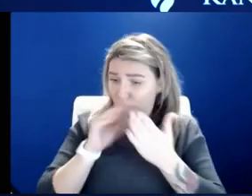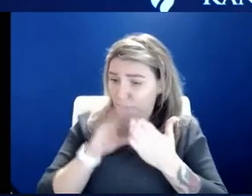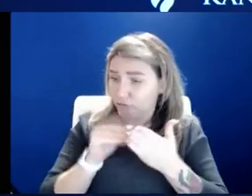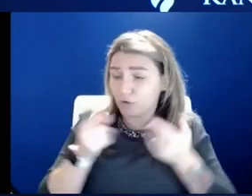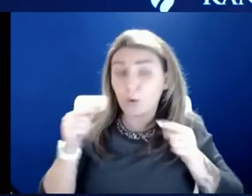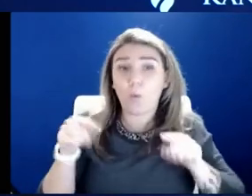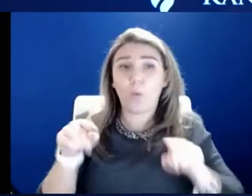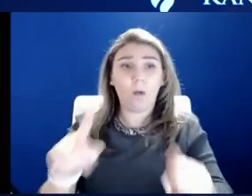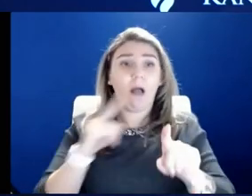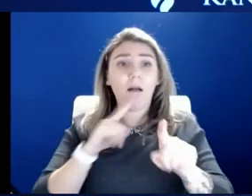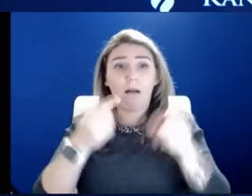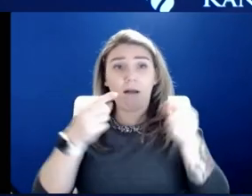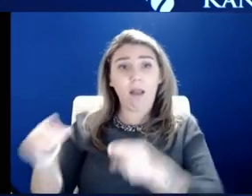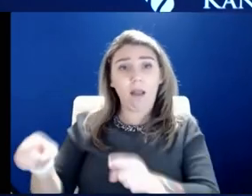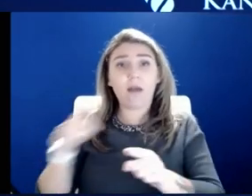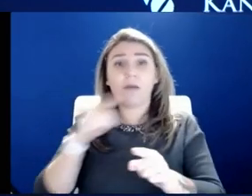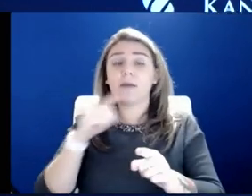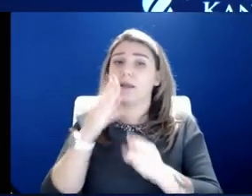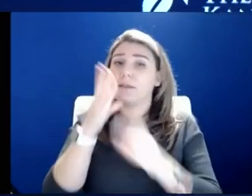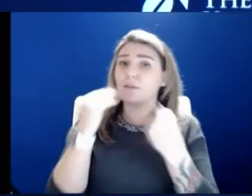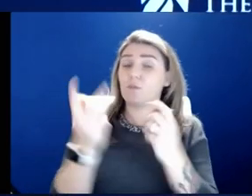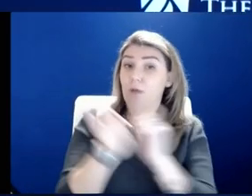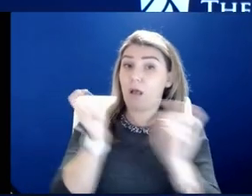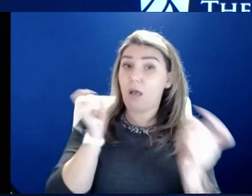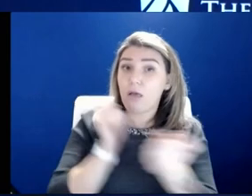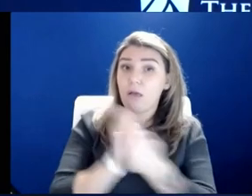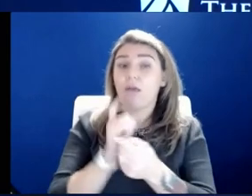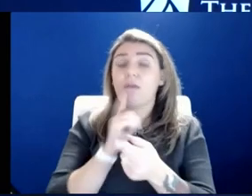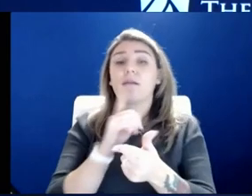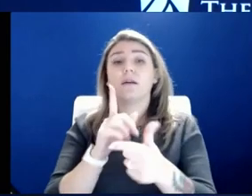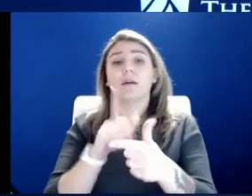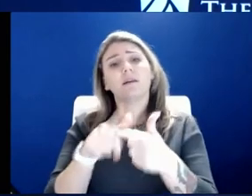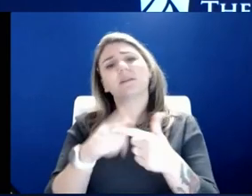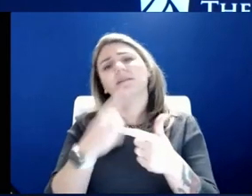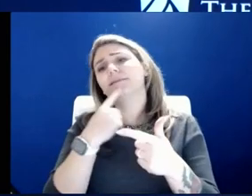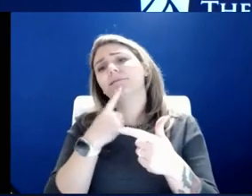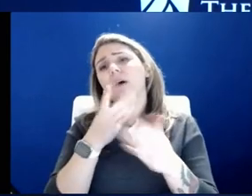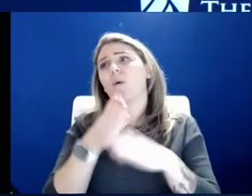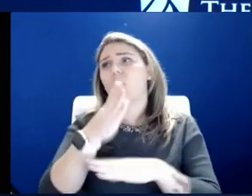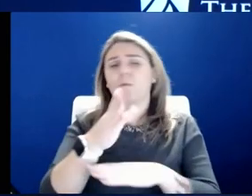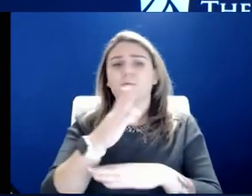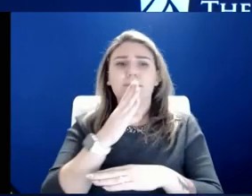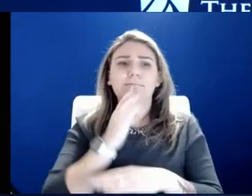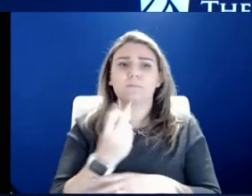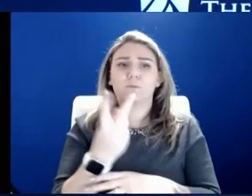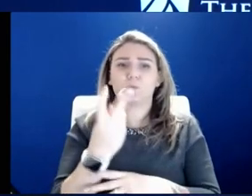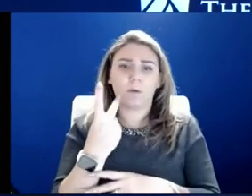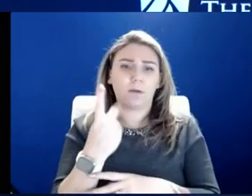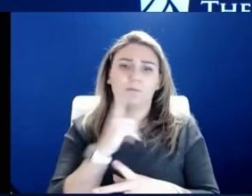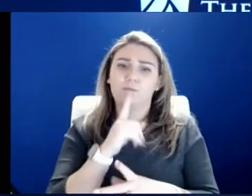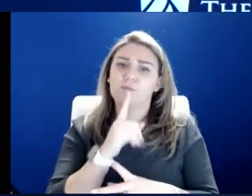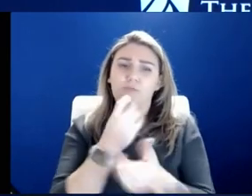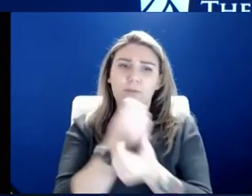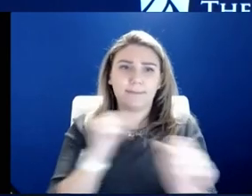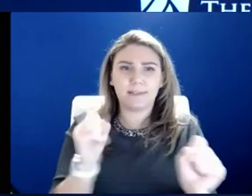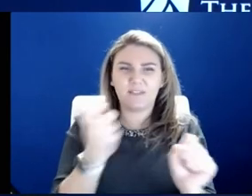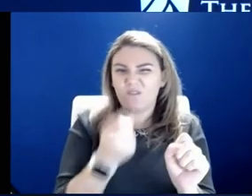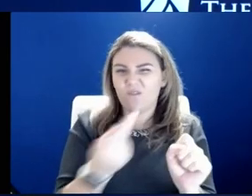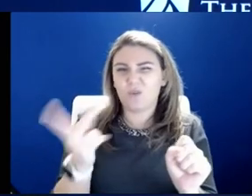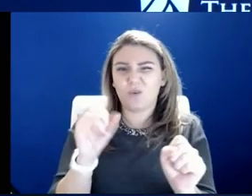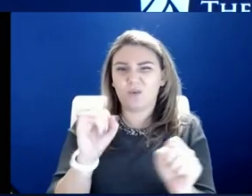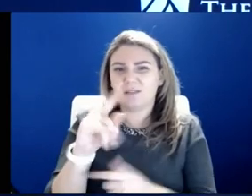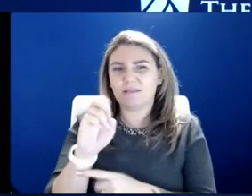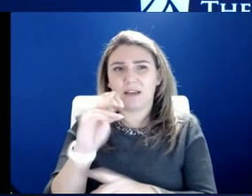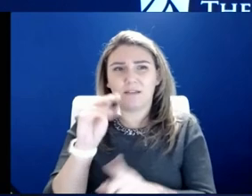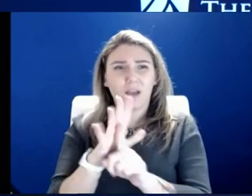it. And so the information does change. And when we say over the age of 12, it's pretty clear. It's very safe. There are very few side effects. think what people are probably thinking about,